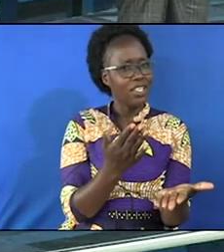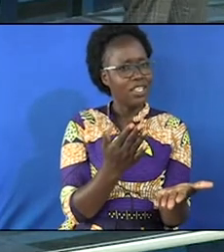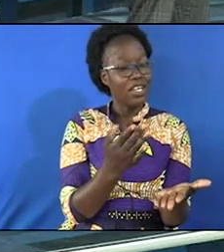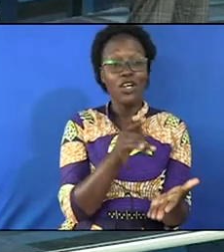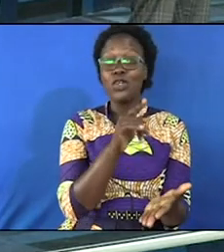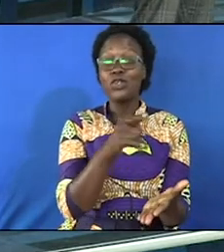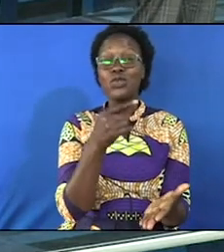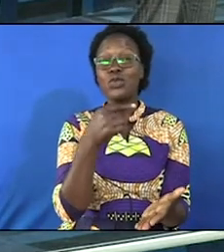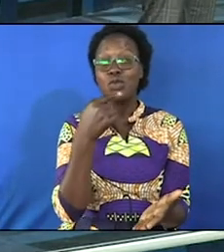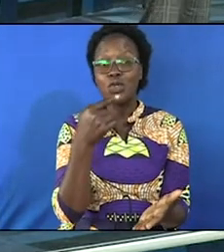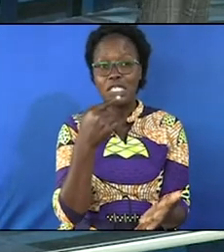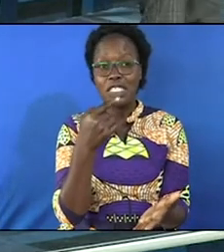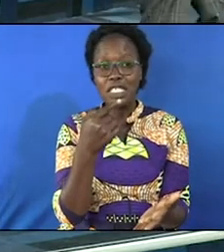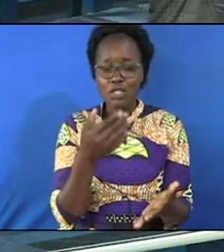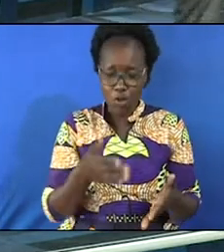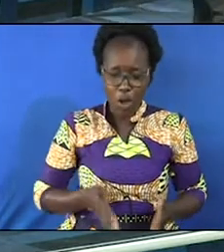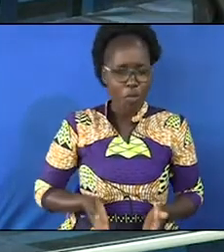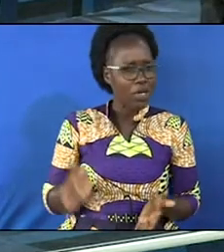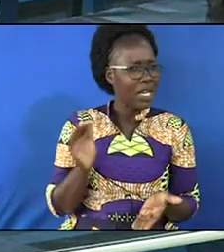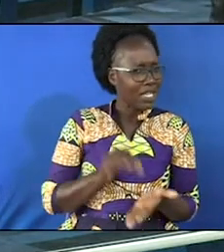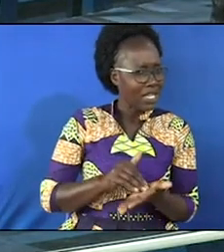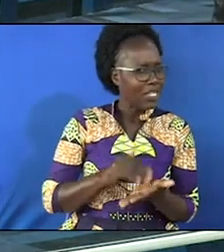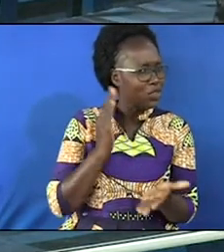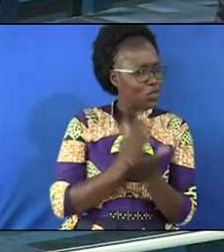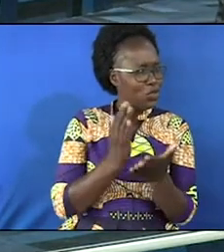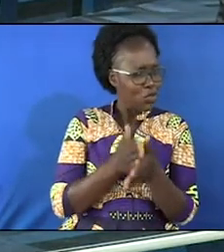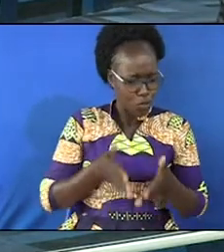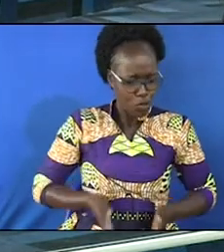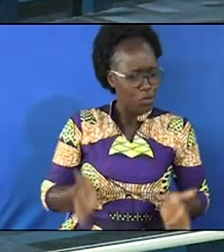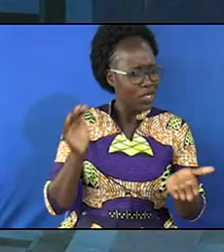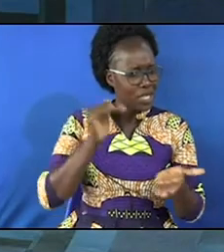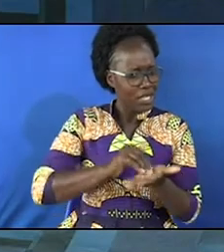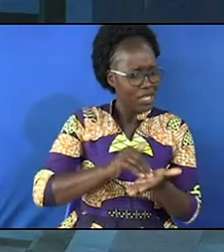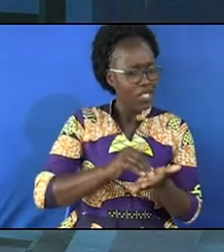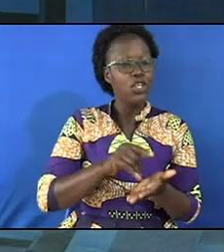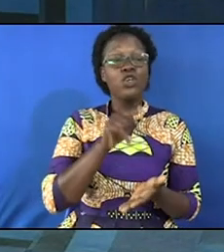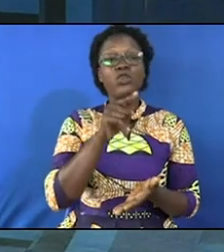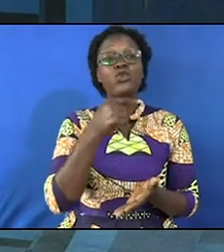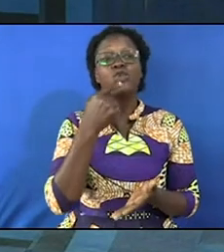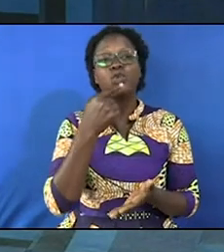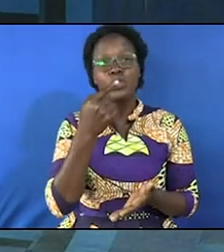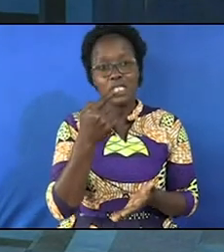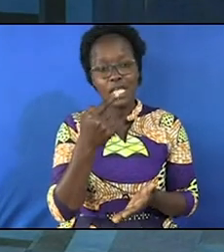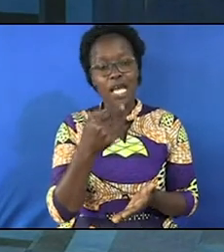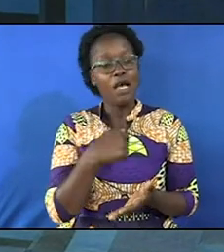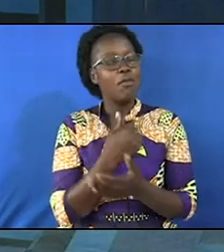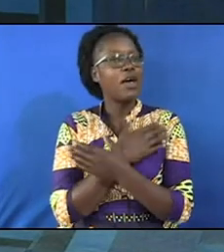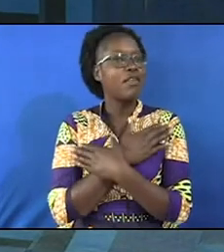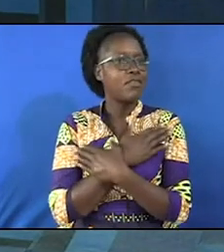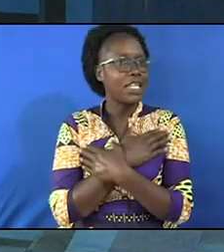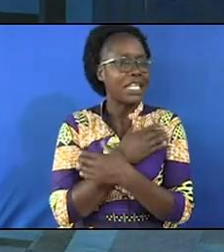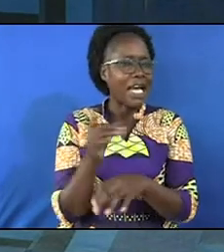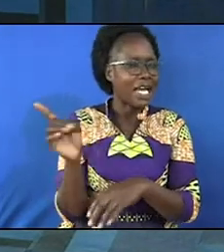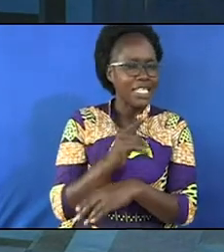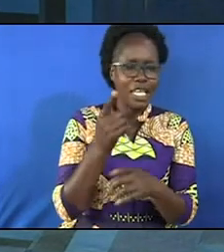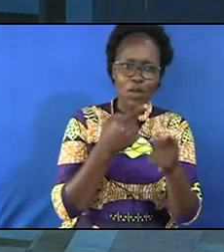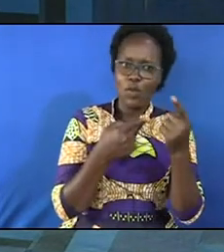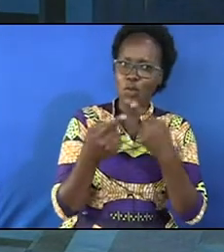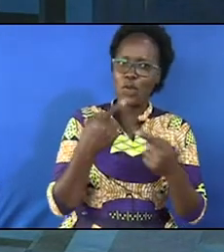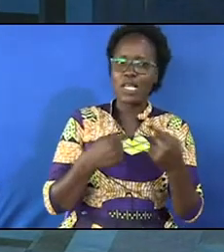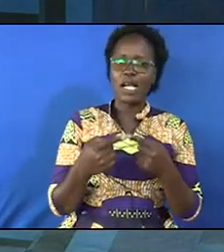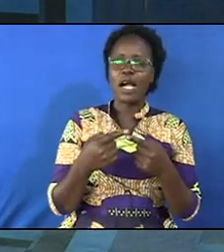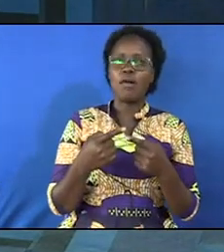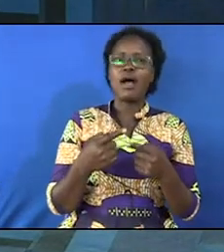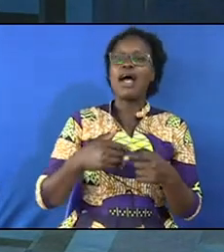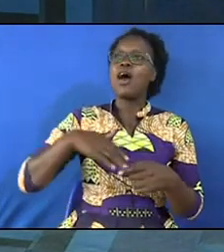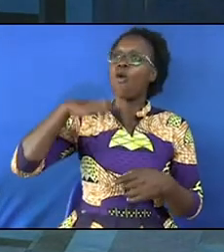you who say is born again are you really born again you sing in the choir let me tell you my friend a day will come then